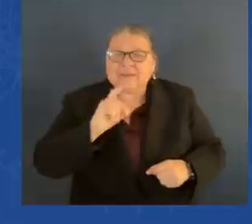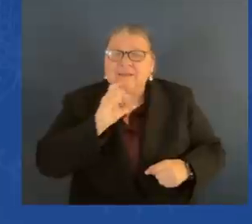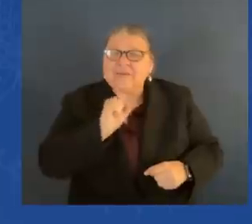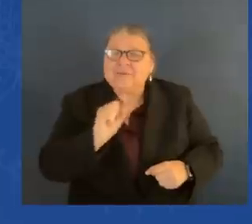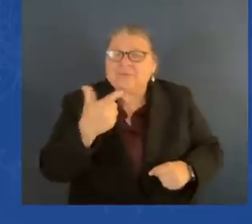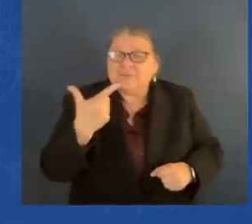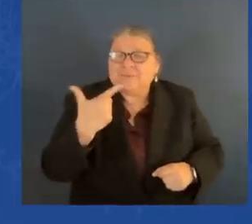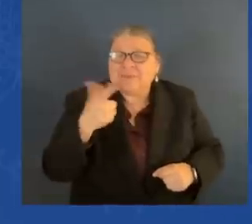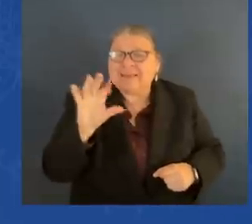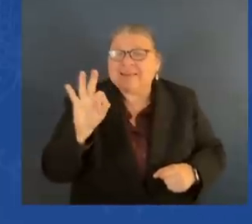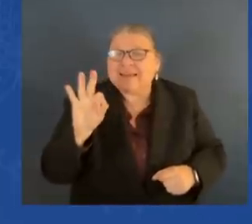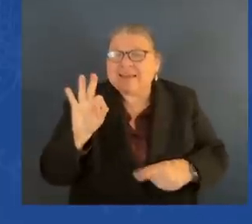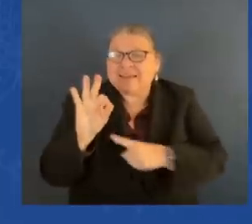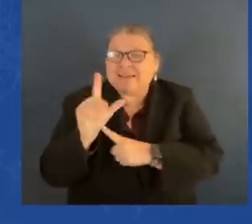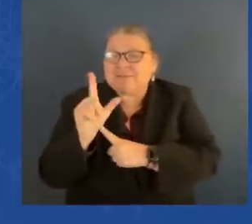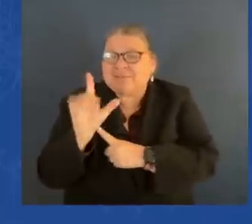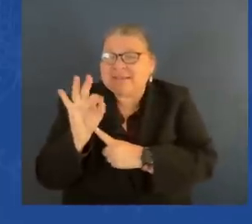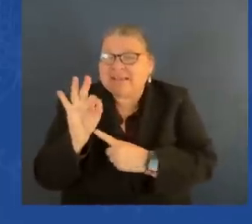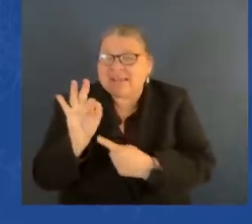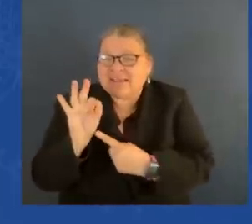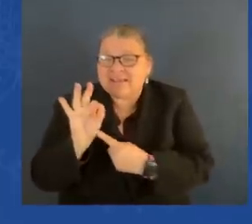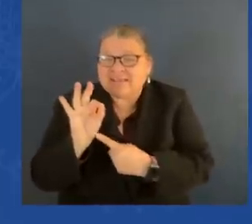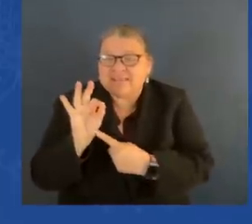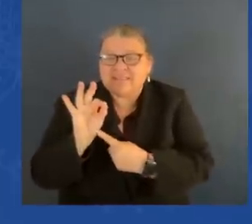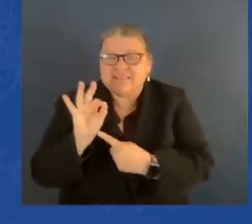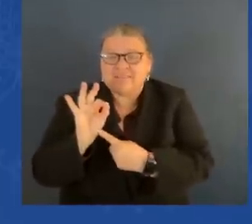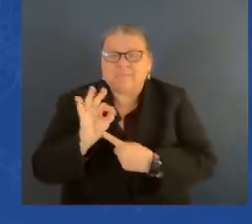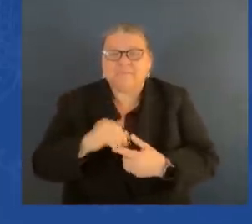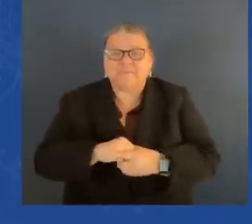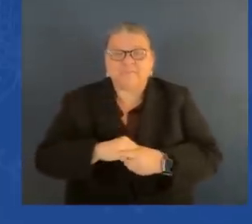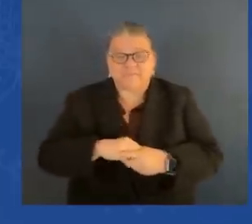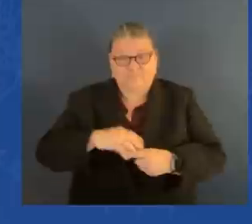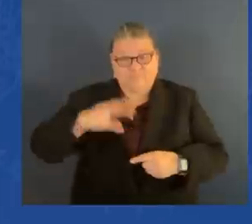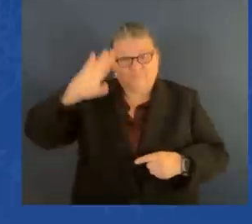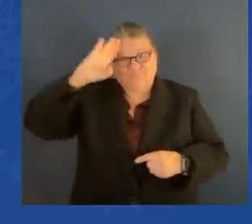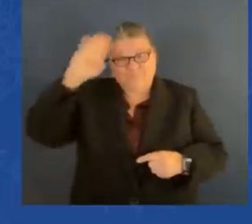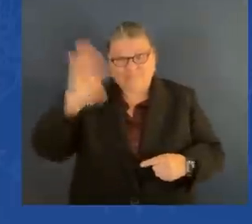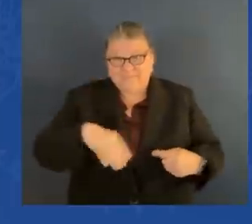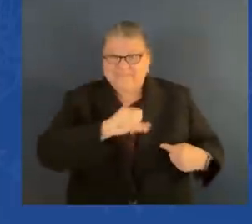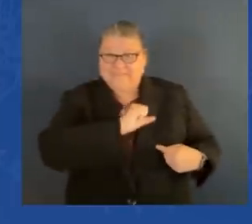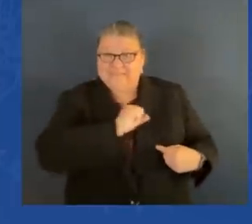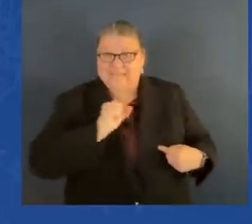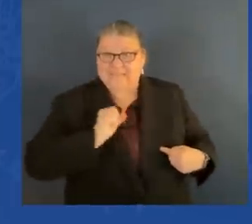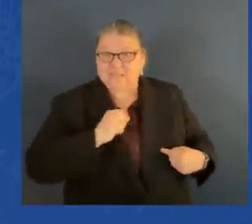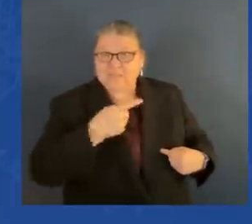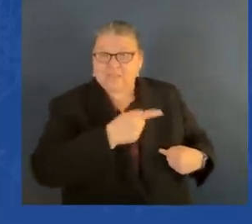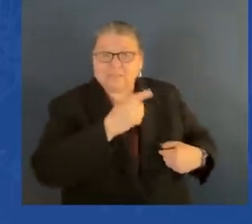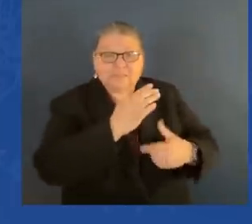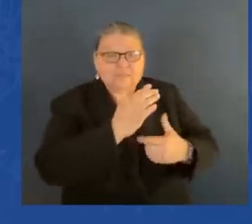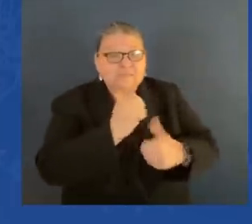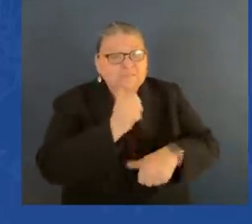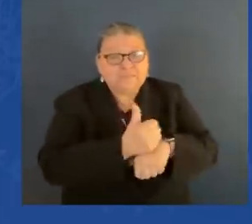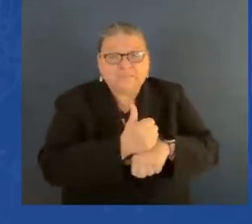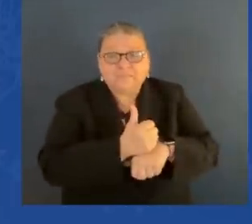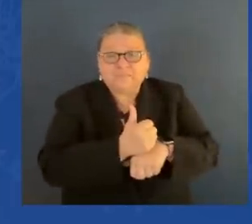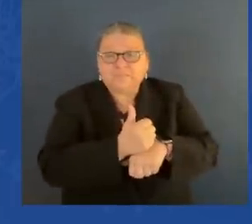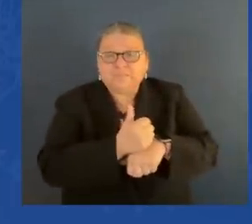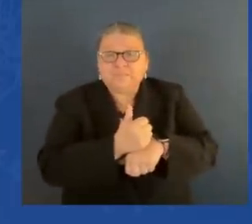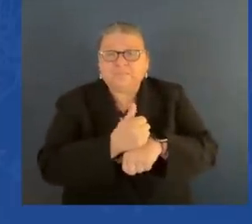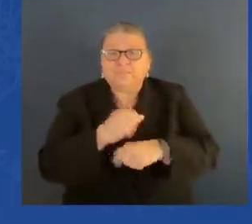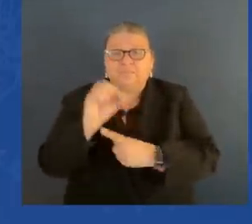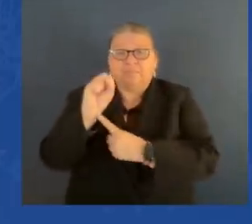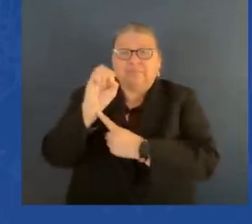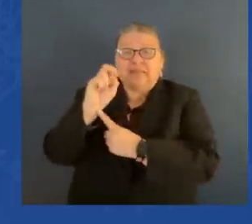And because everything is based on seniority in the Senate, I got to hang out with folks like Fritz and Hubert